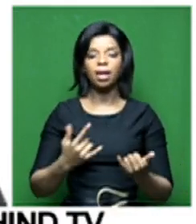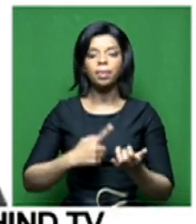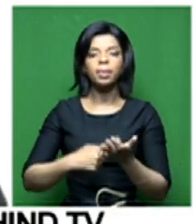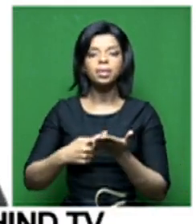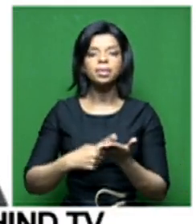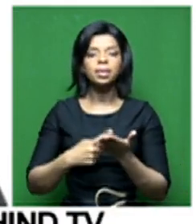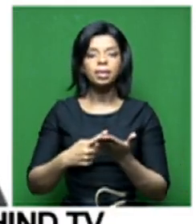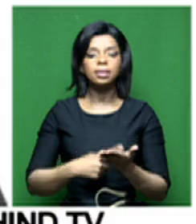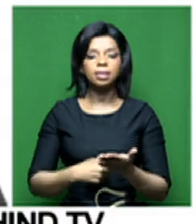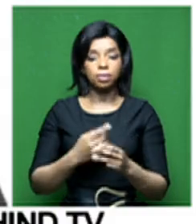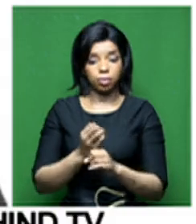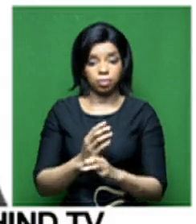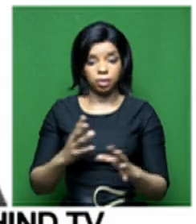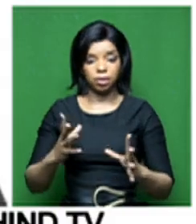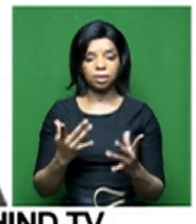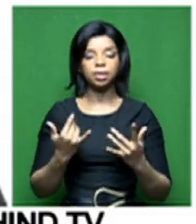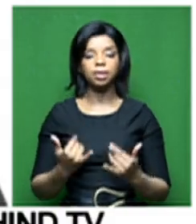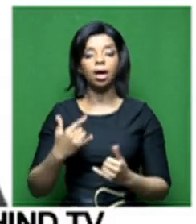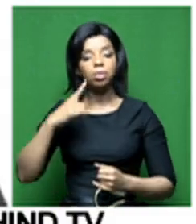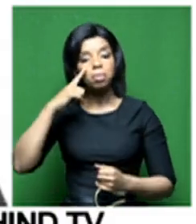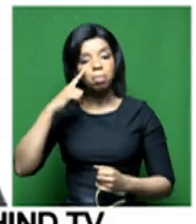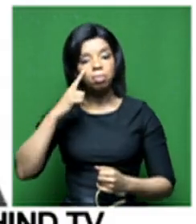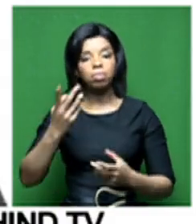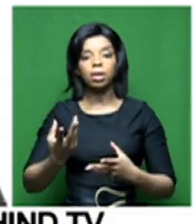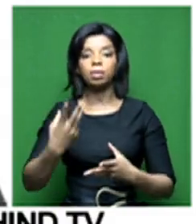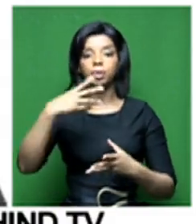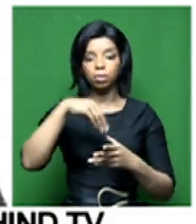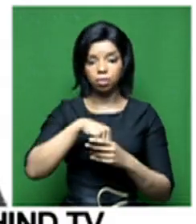begin, to look at, you know, including smartphones,